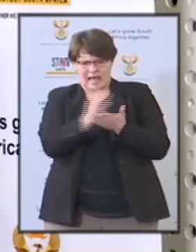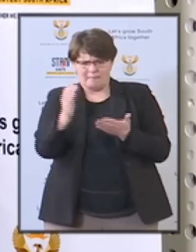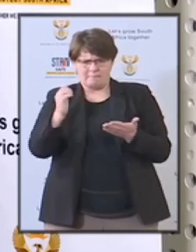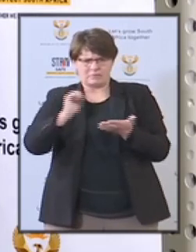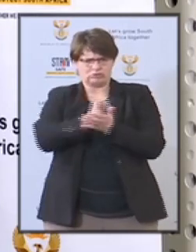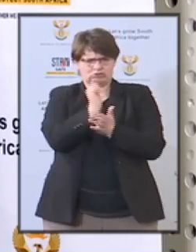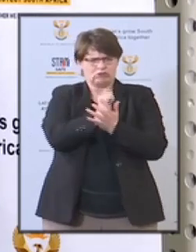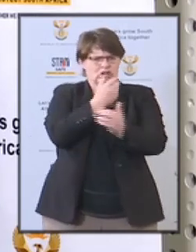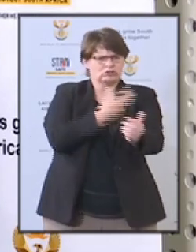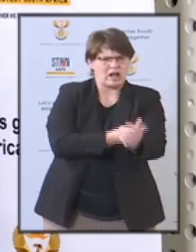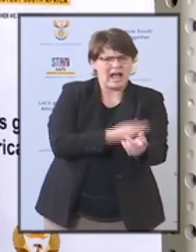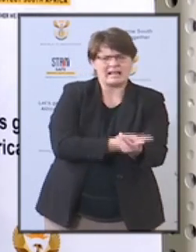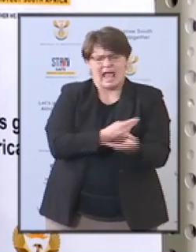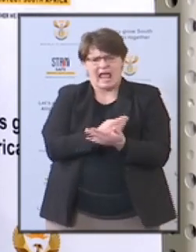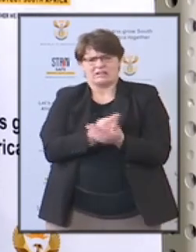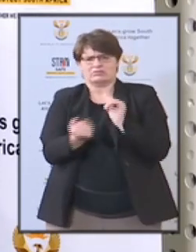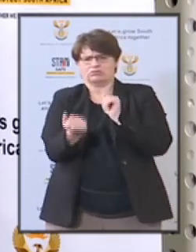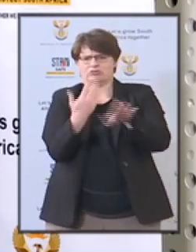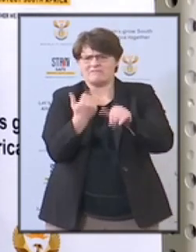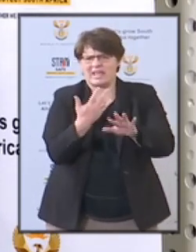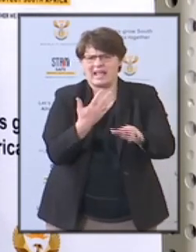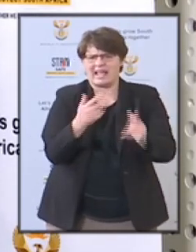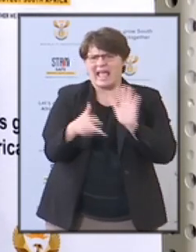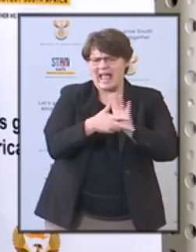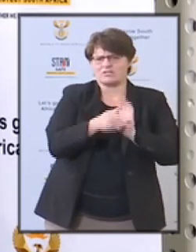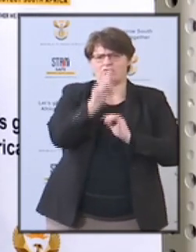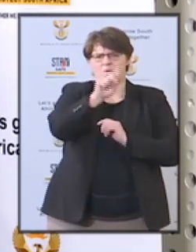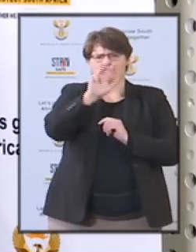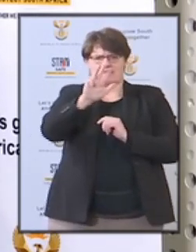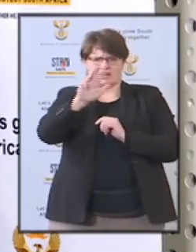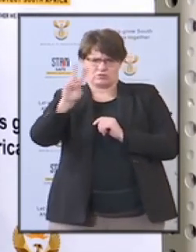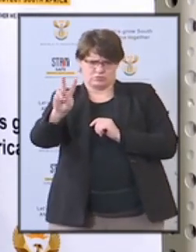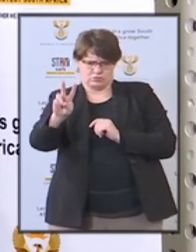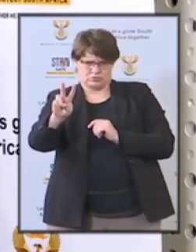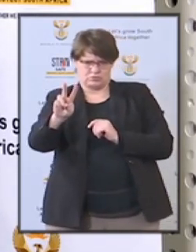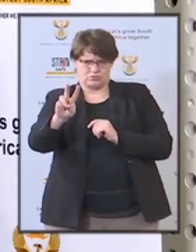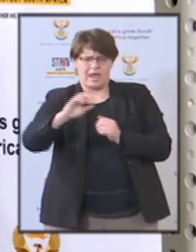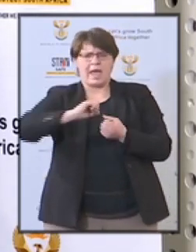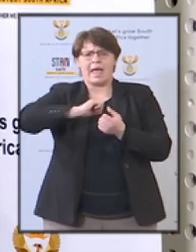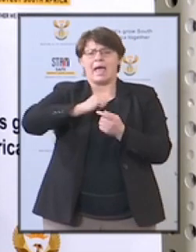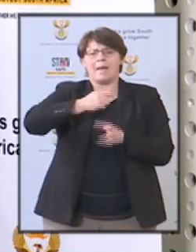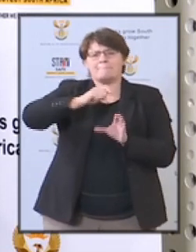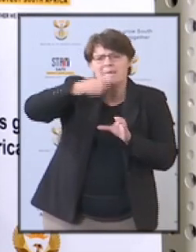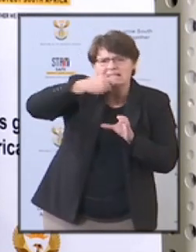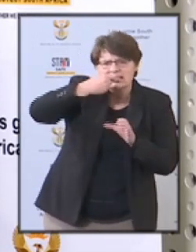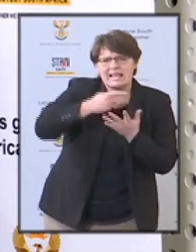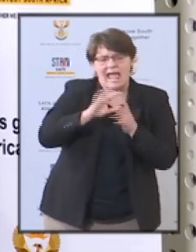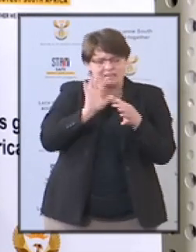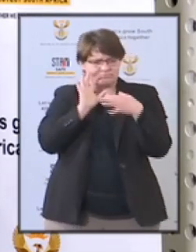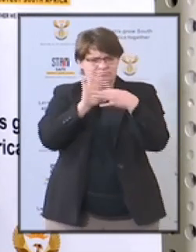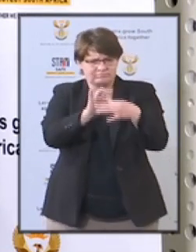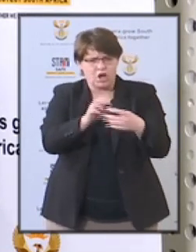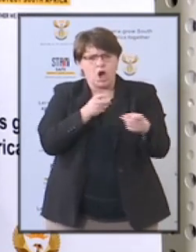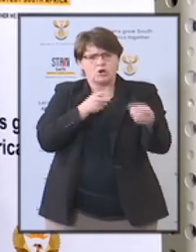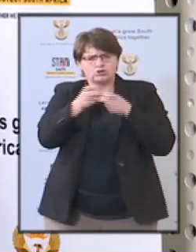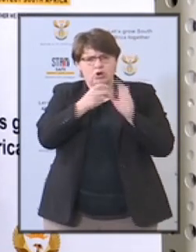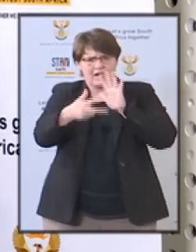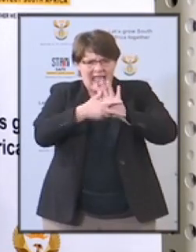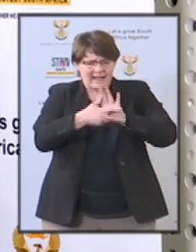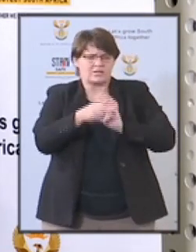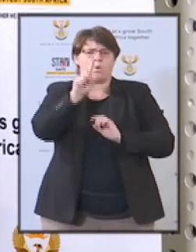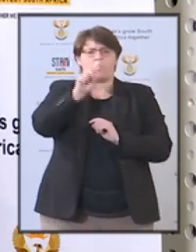and Drug Trafficking Act of 1992 and the Medicines and Related Substances Control Act of 1965.